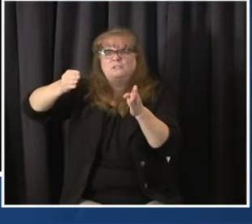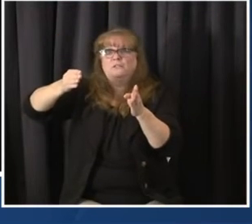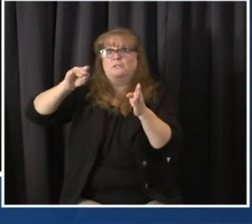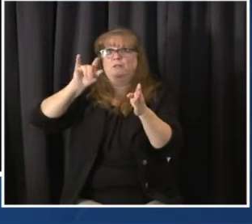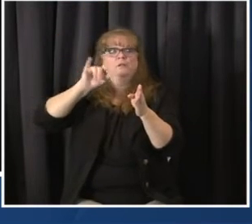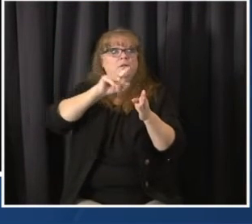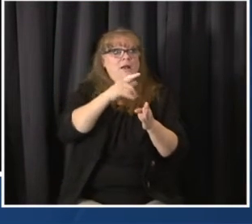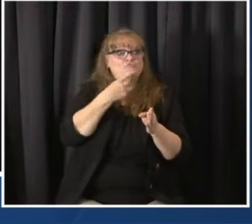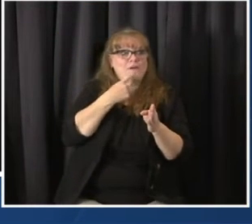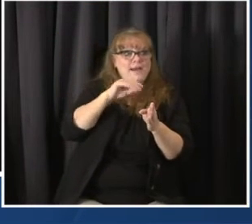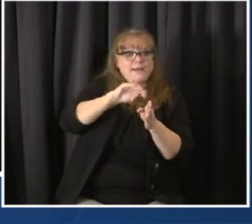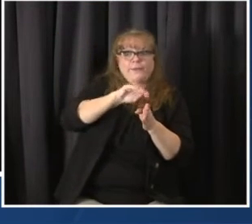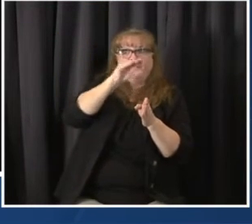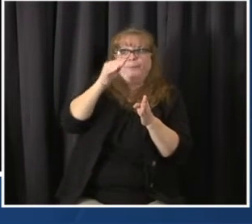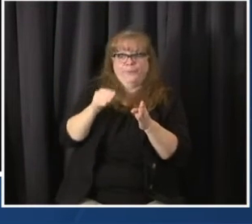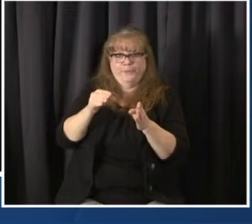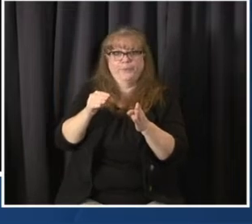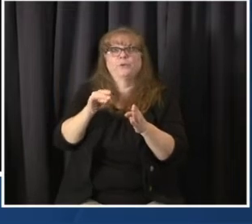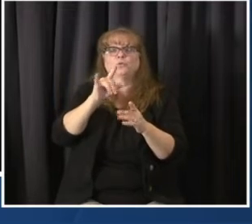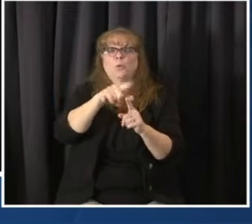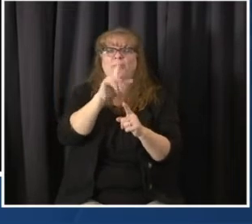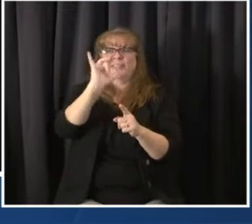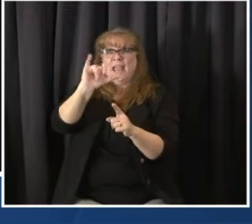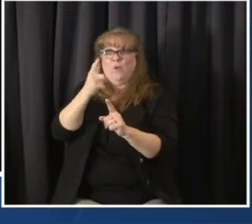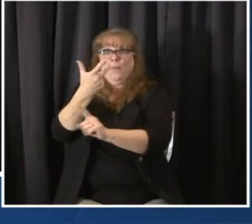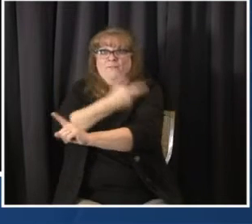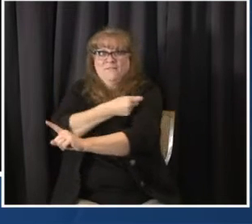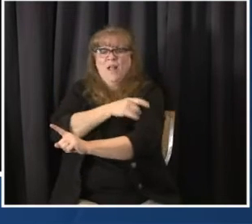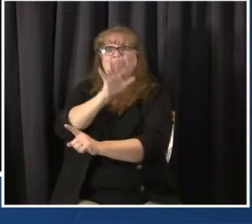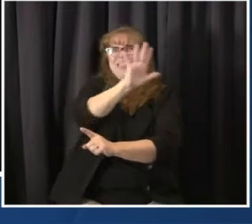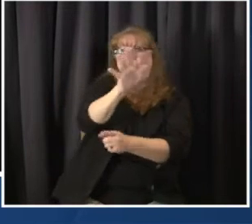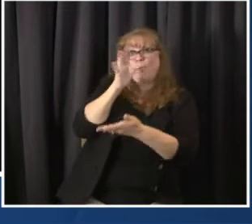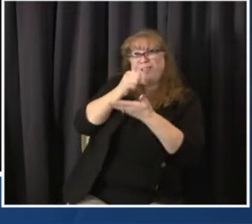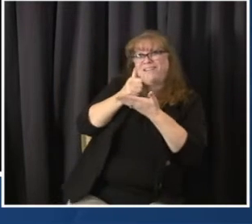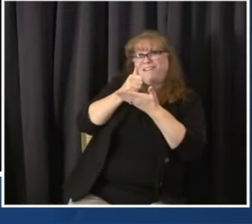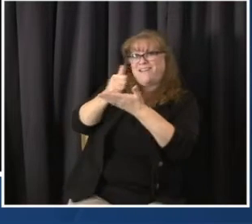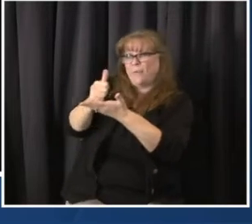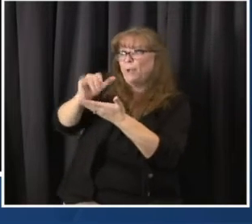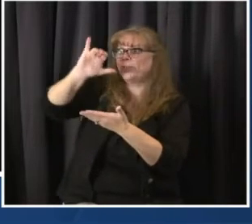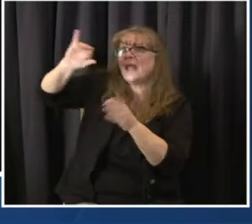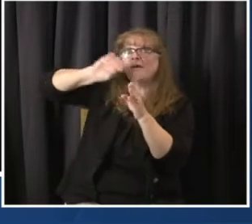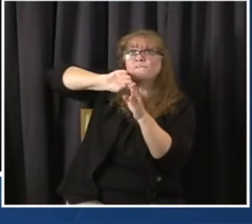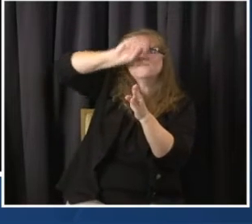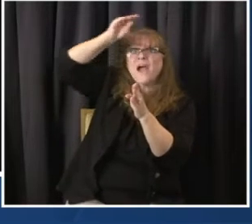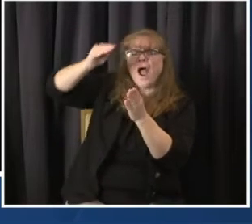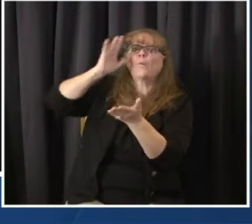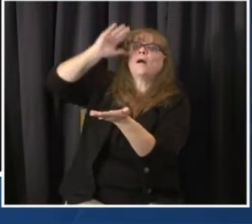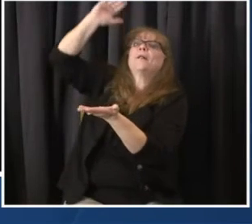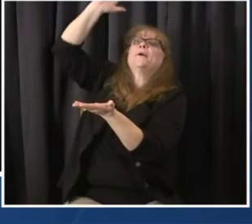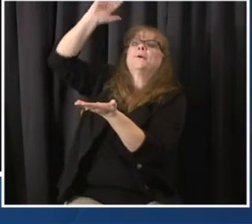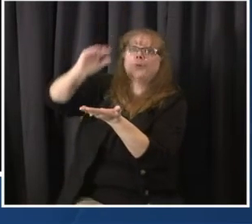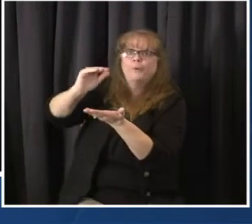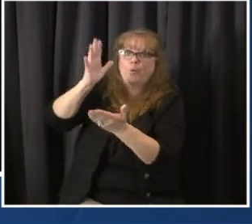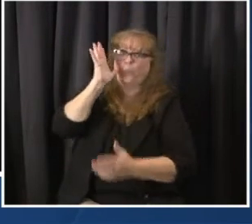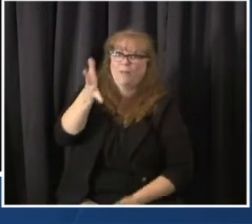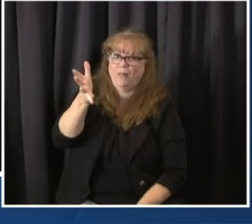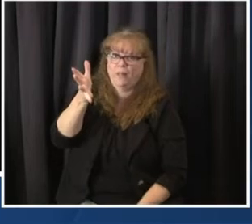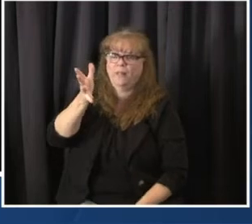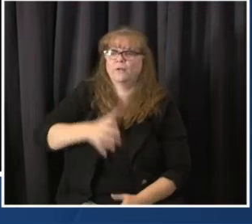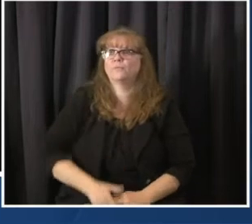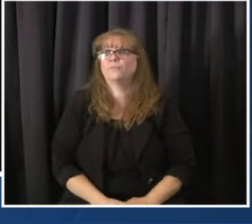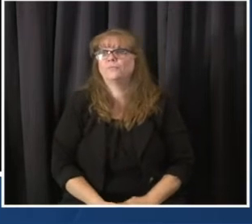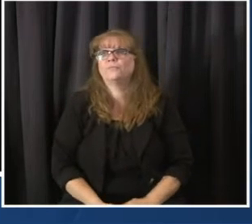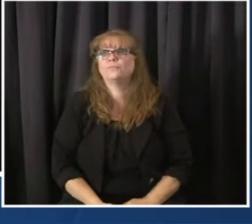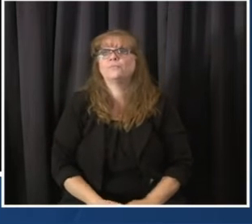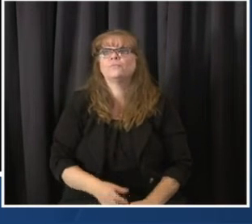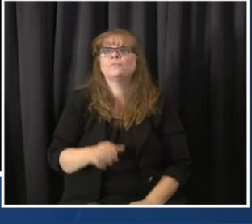in a couple of different scenarios, different levels of disease transmission or transmission control. So, you can see in the solid line, 60% transmission